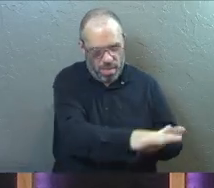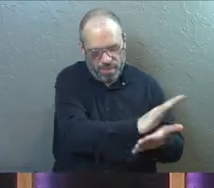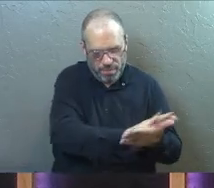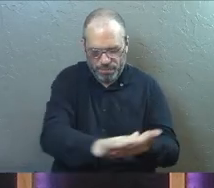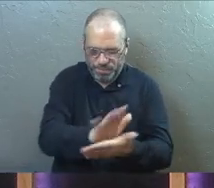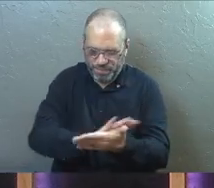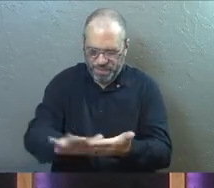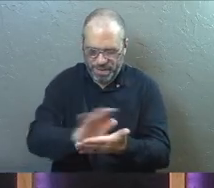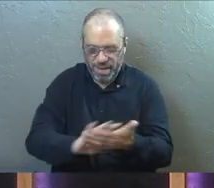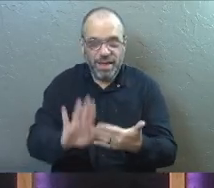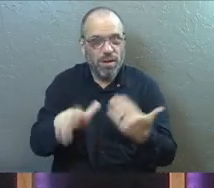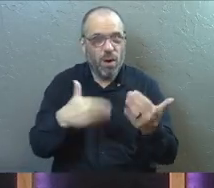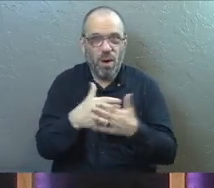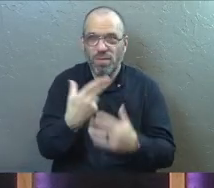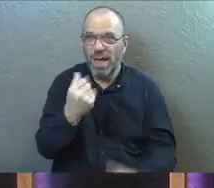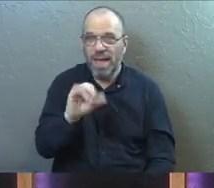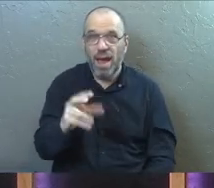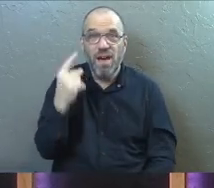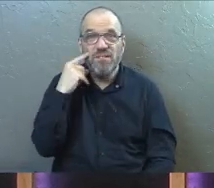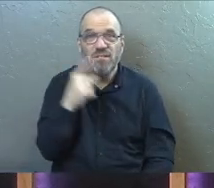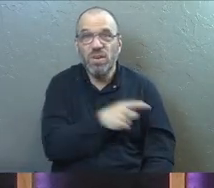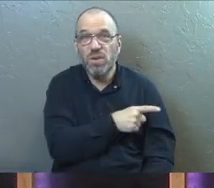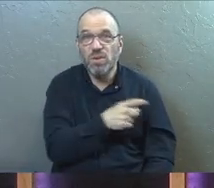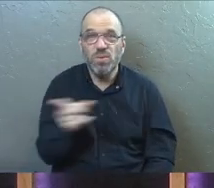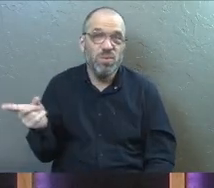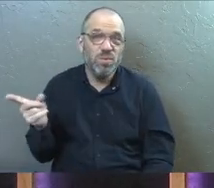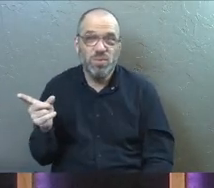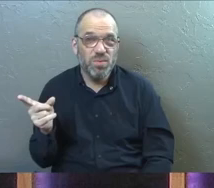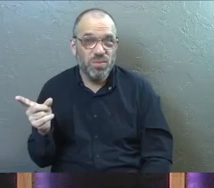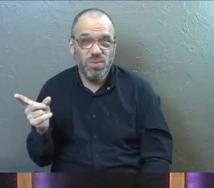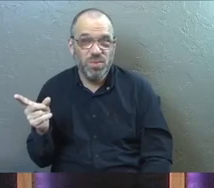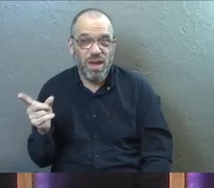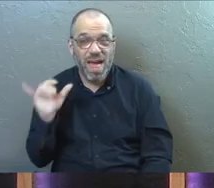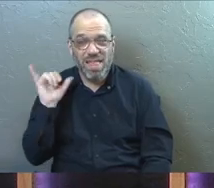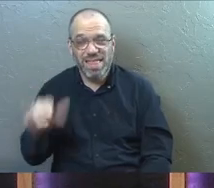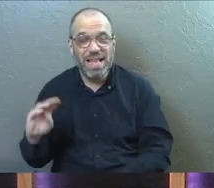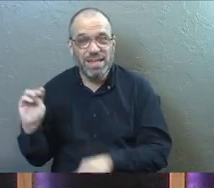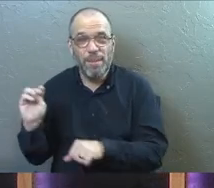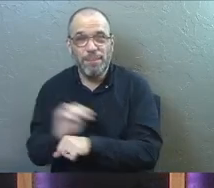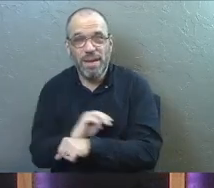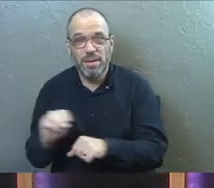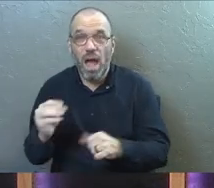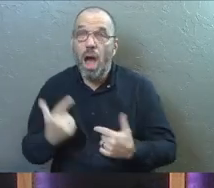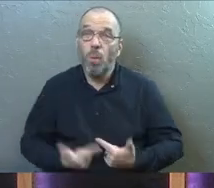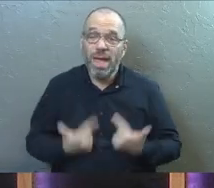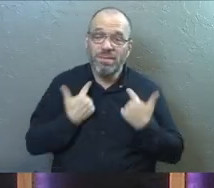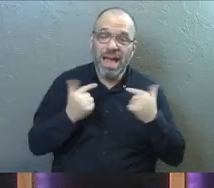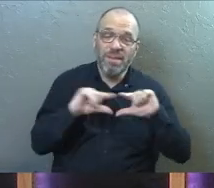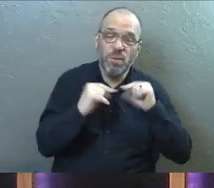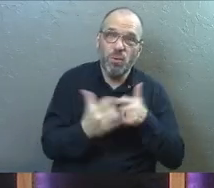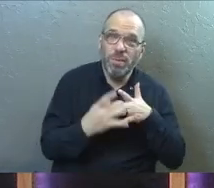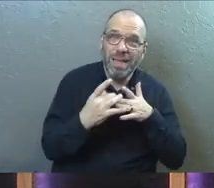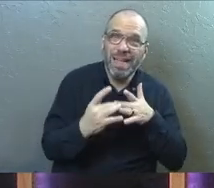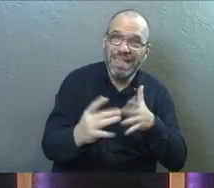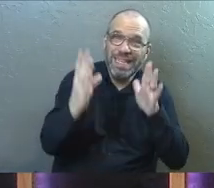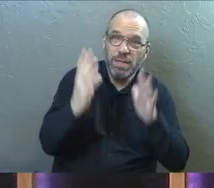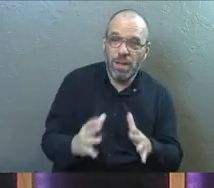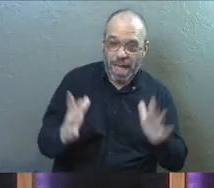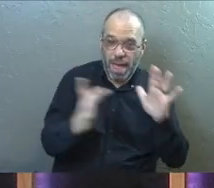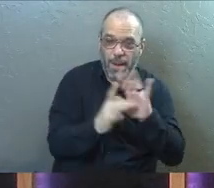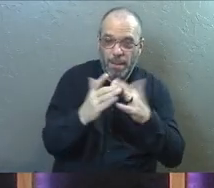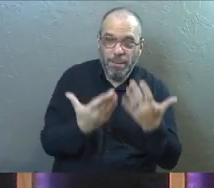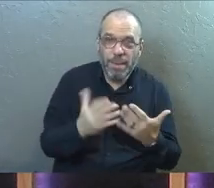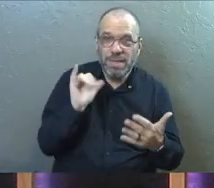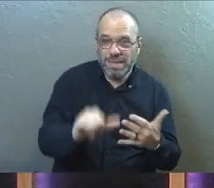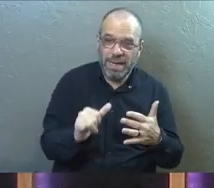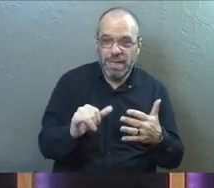hair and lint off of them for you. That's ministry. We got live group leaders that have Bible